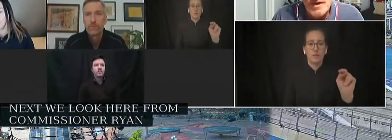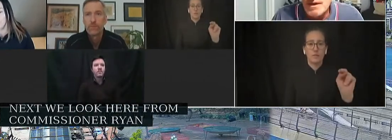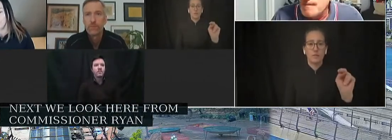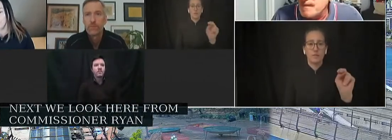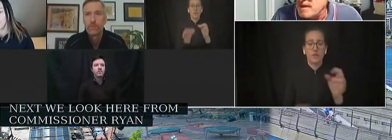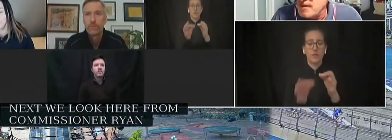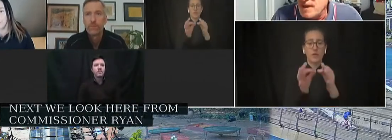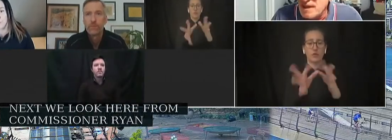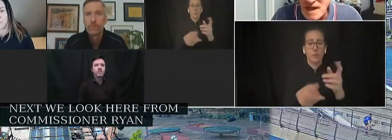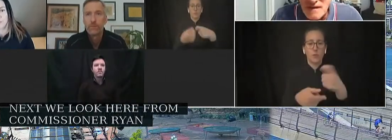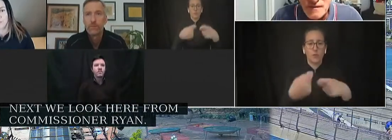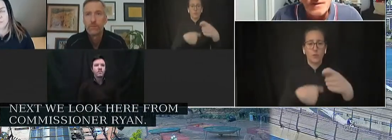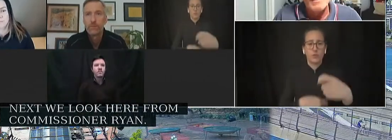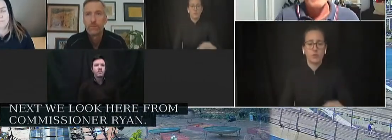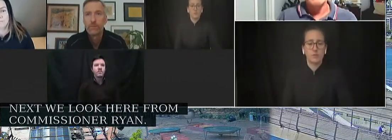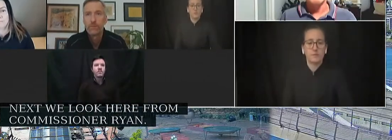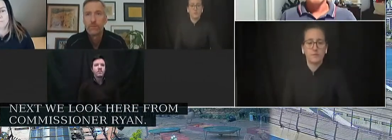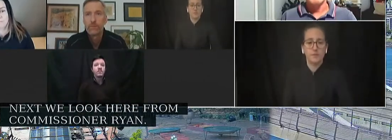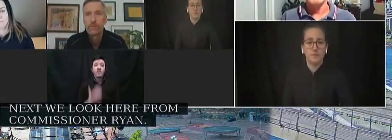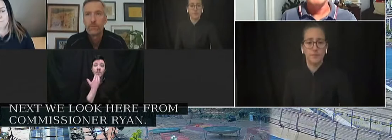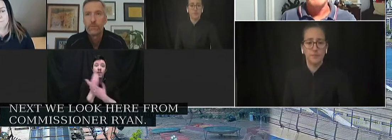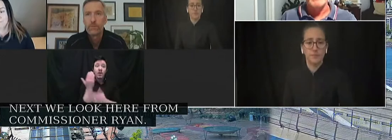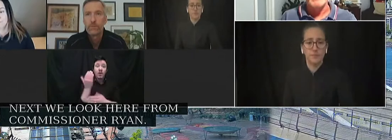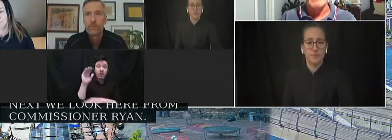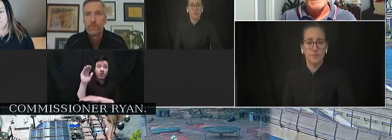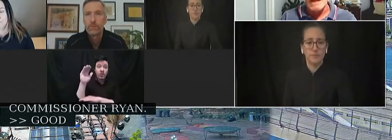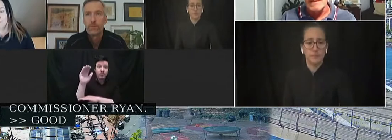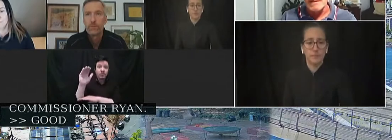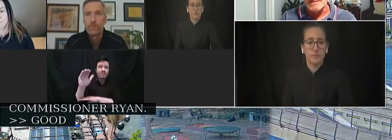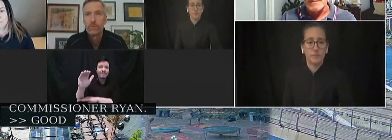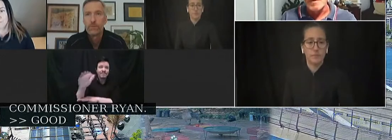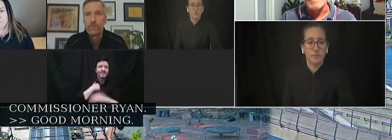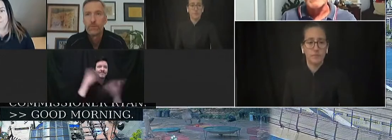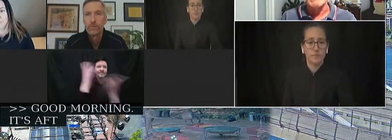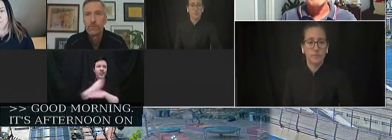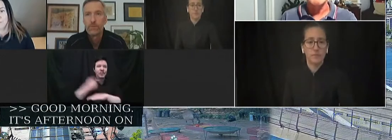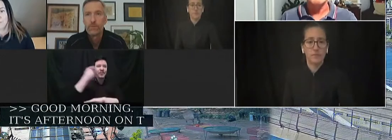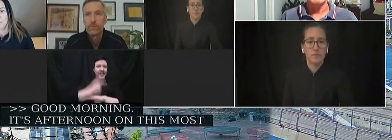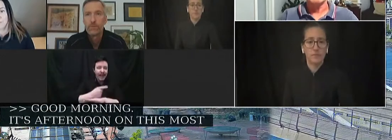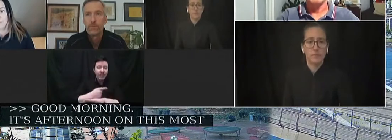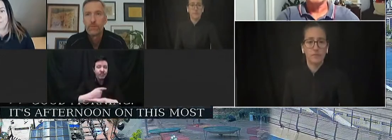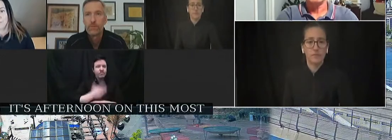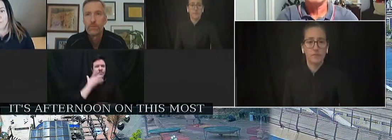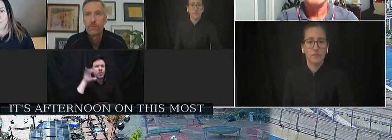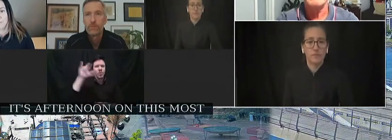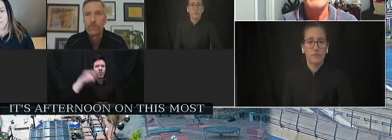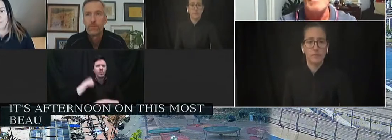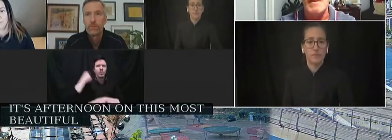Good morning. Turning into afternoon on this most beautiful day, the warmest day so far of the year, 2021.